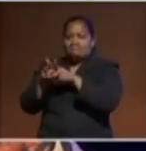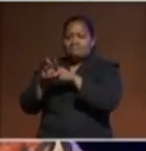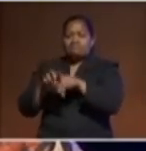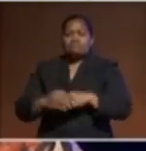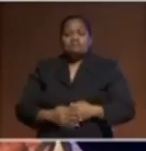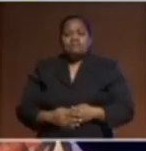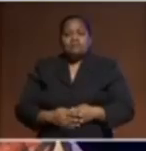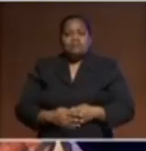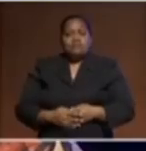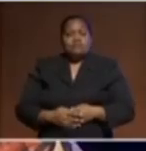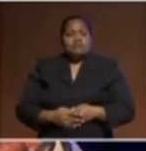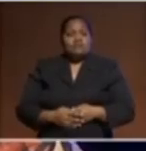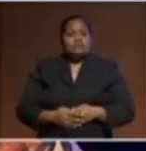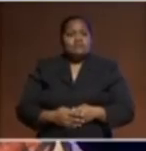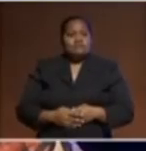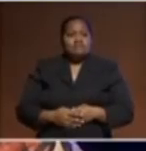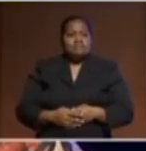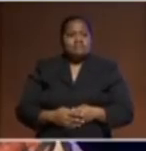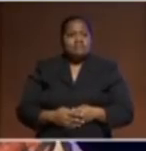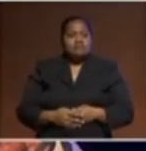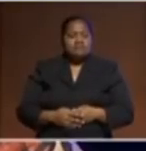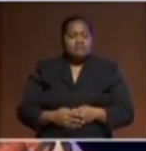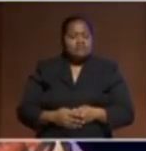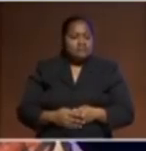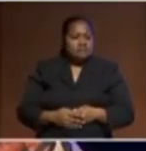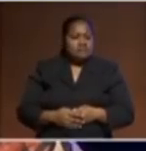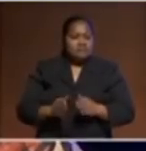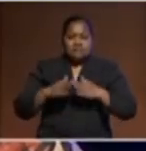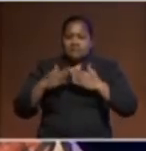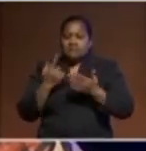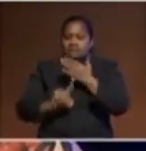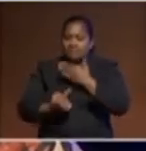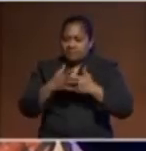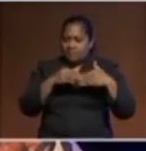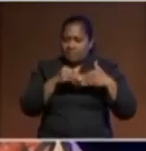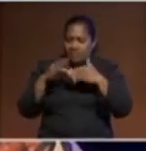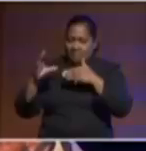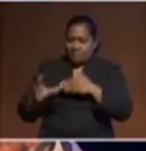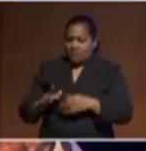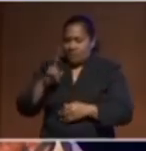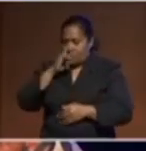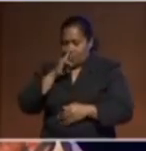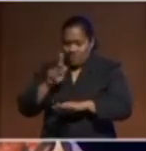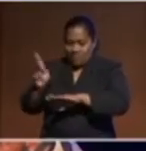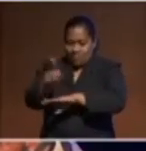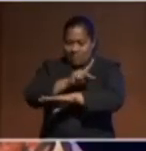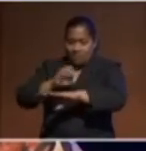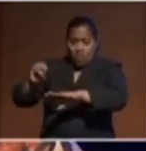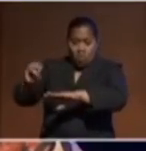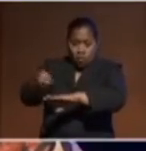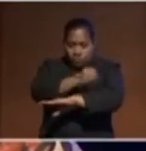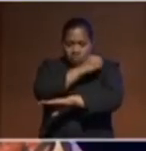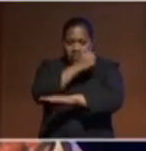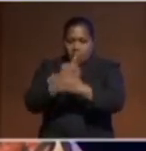stewards of an increasingly threatened and contested Pacific Ocean, the onus is on us